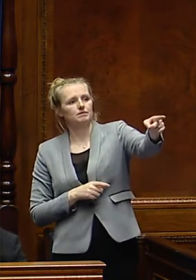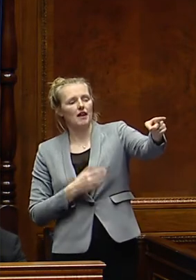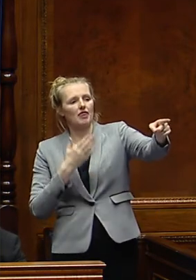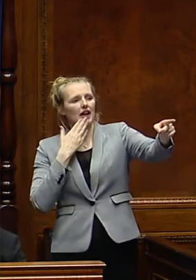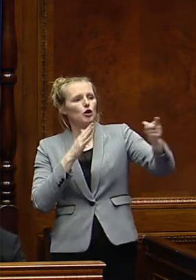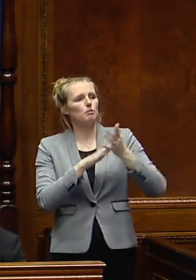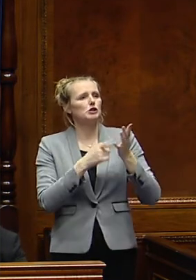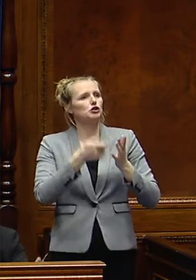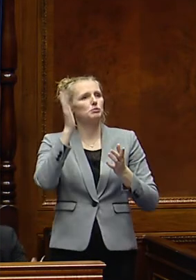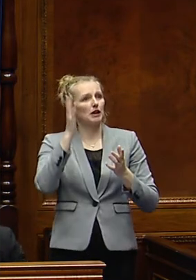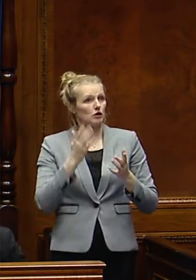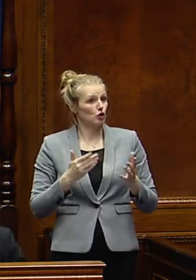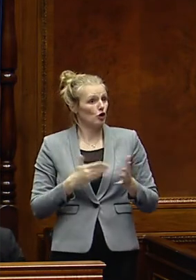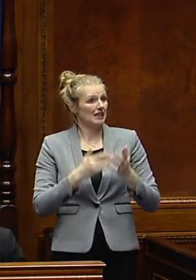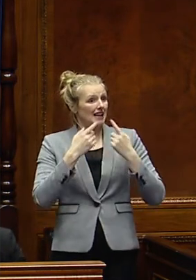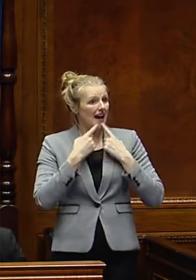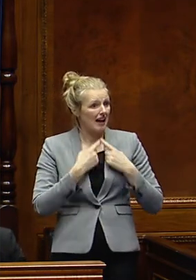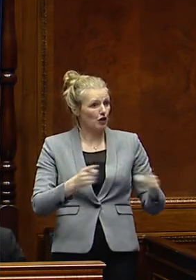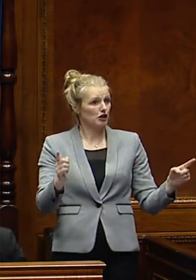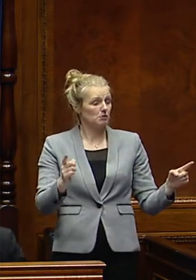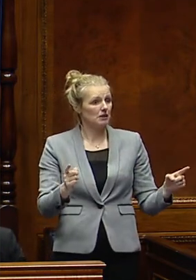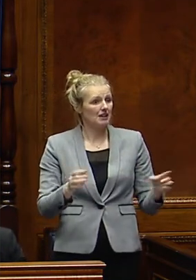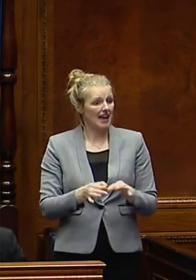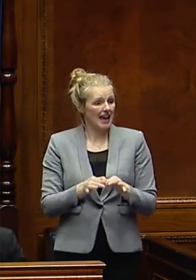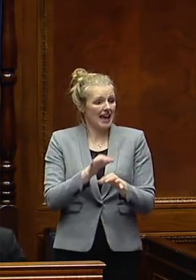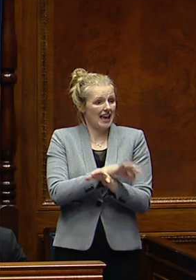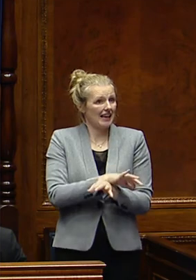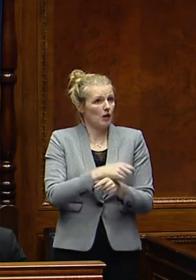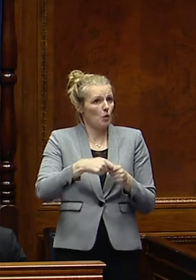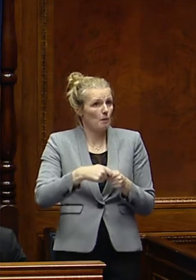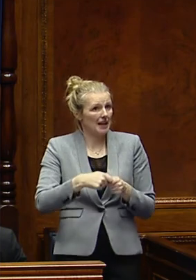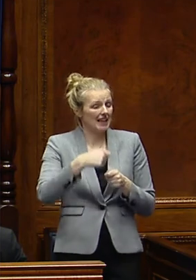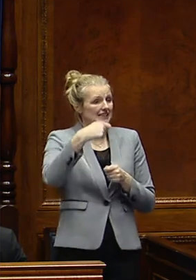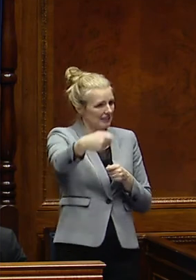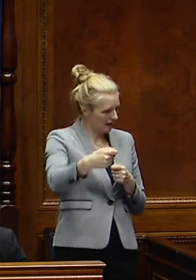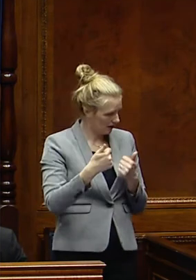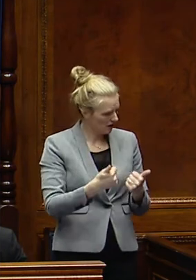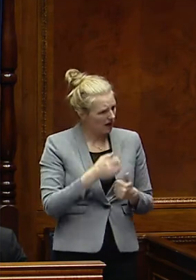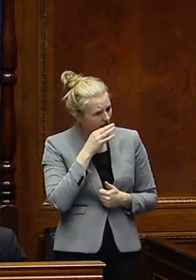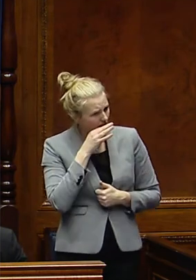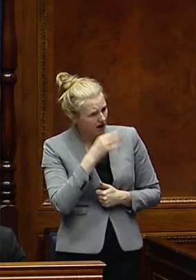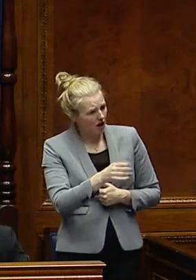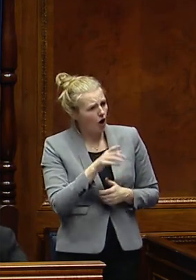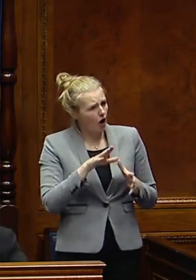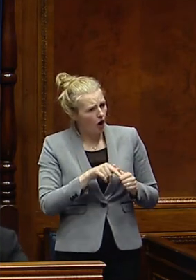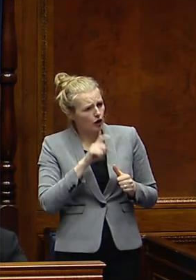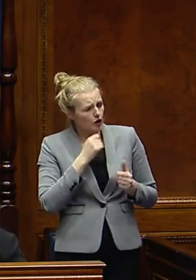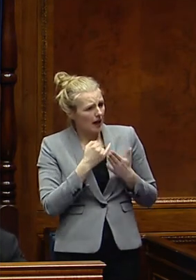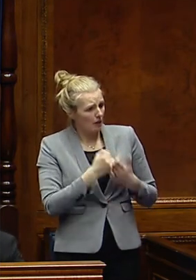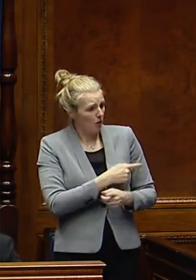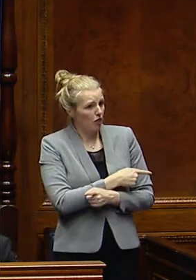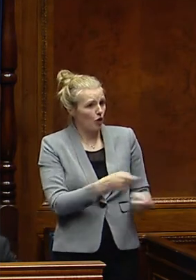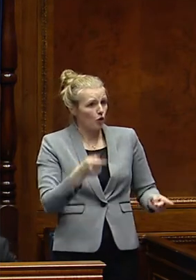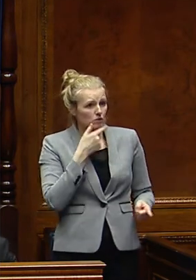Given today's announcement that the bedroom tax mitigations will be extended, I to ask the Minister what she intends to do to help those who have already